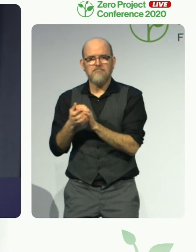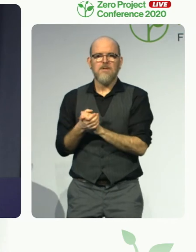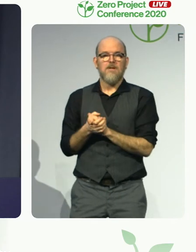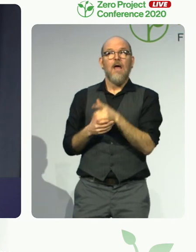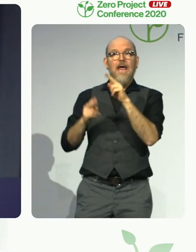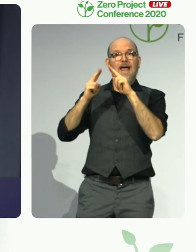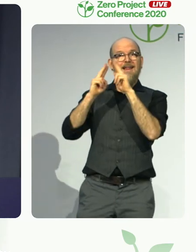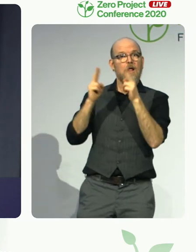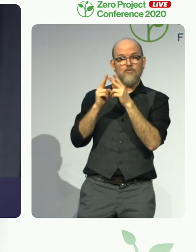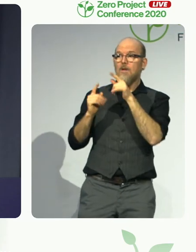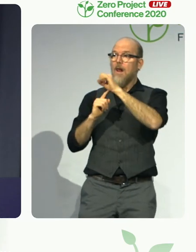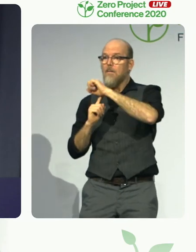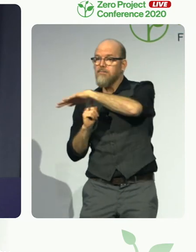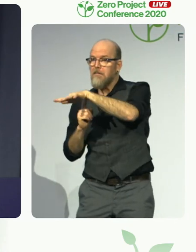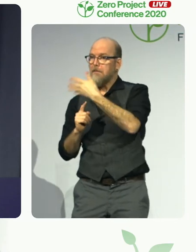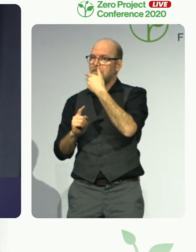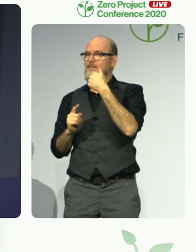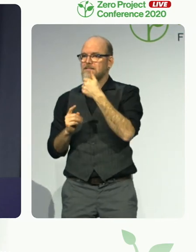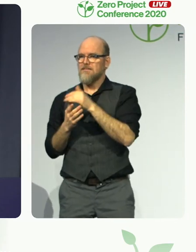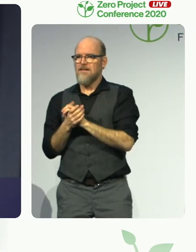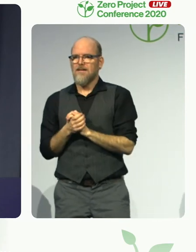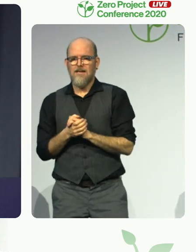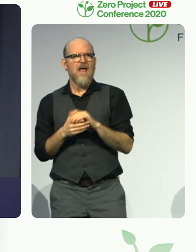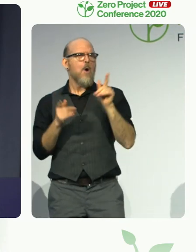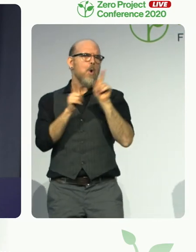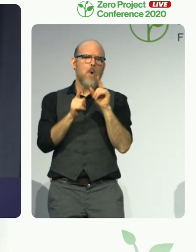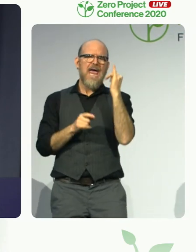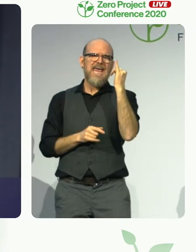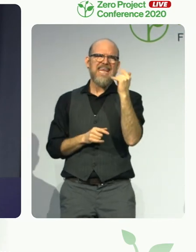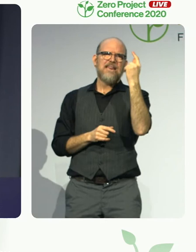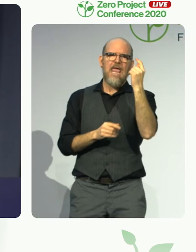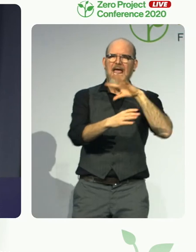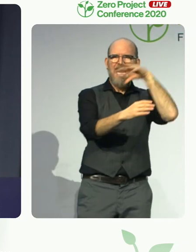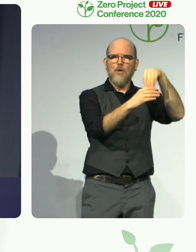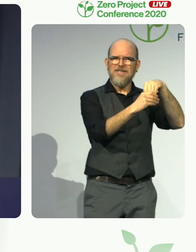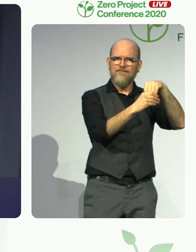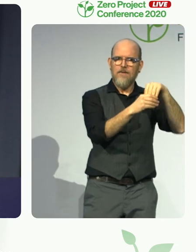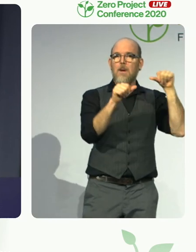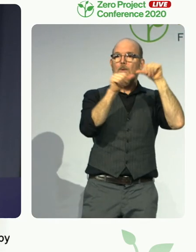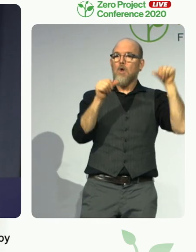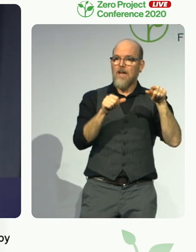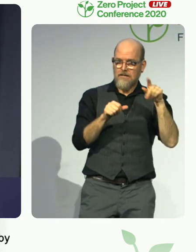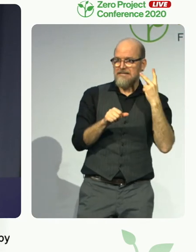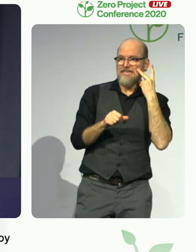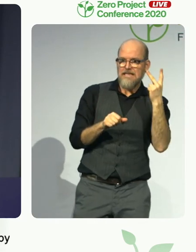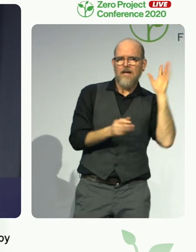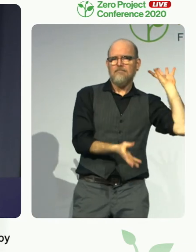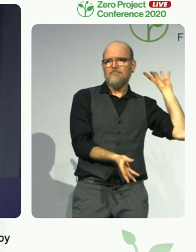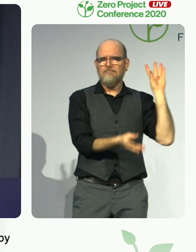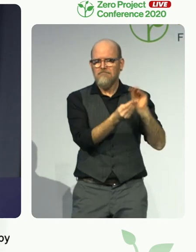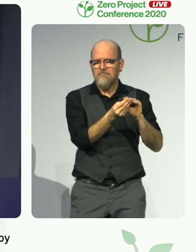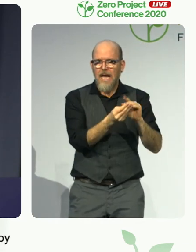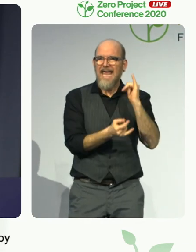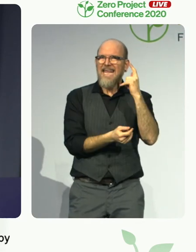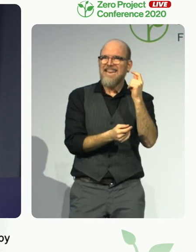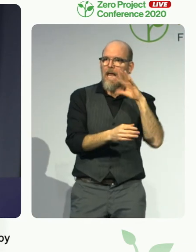great results. There is accessible and inclusive communication around art. There is